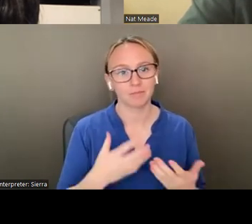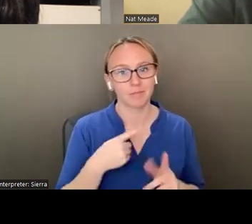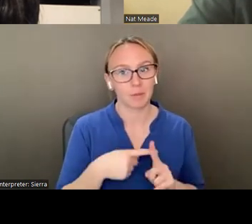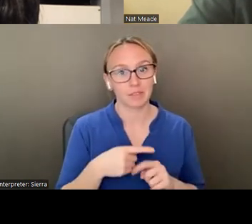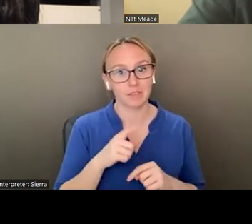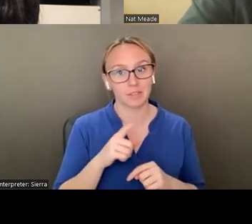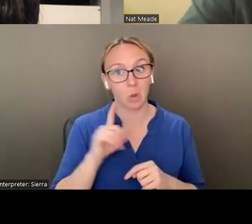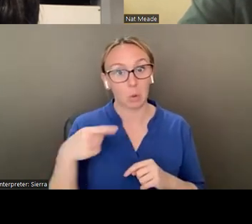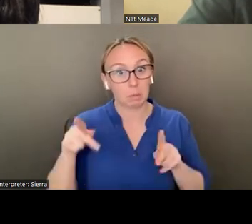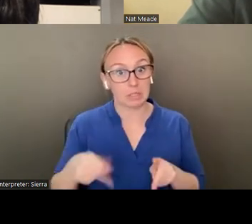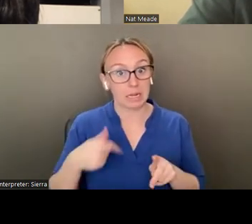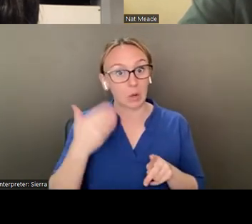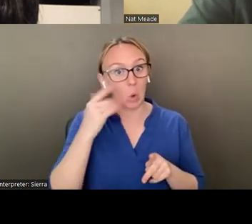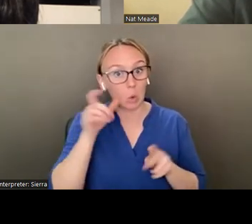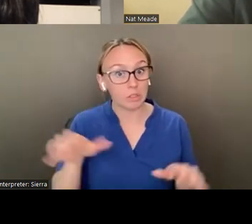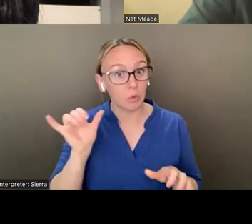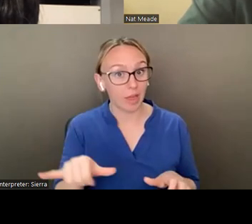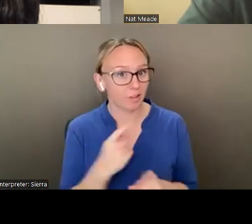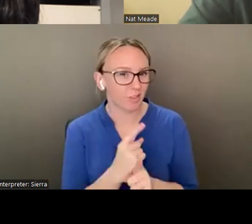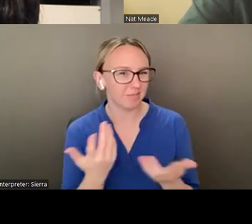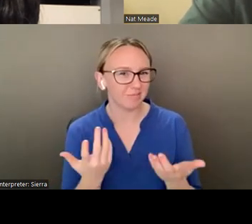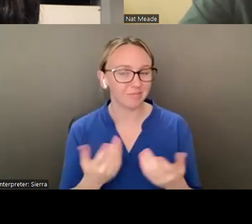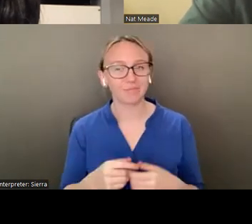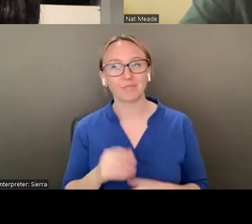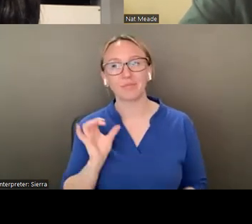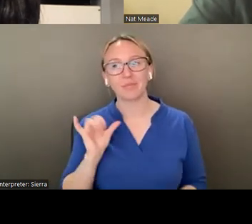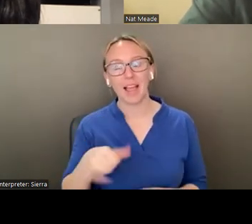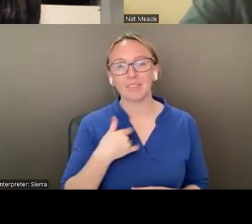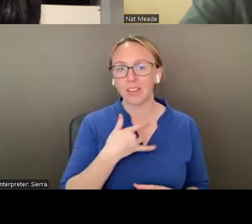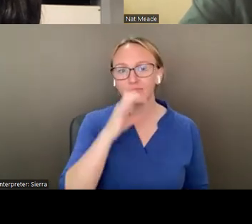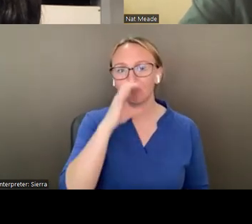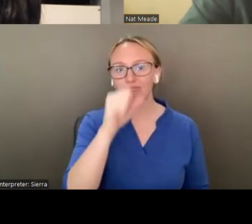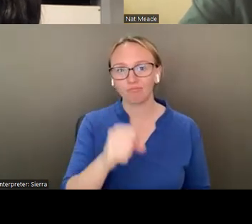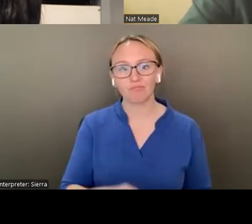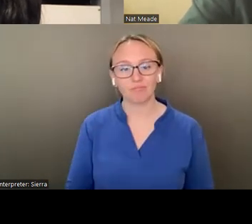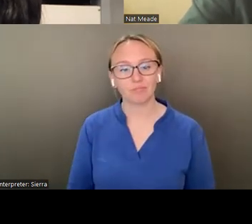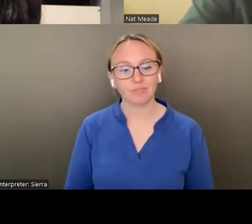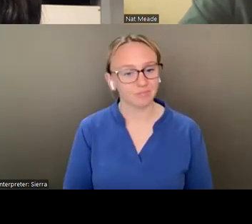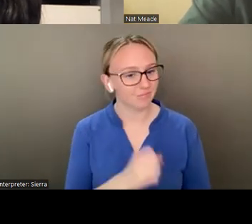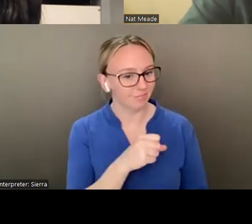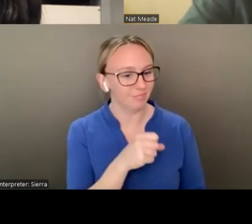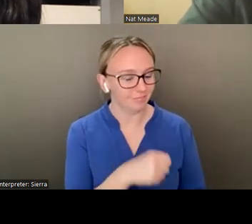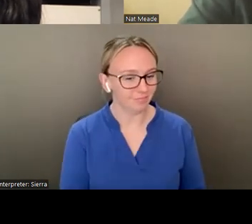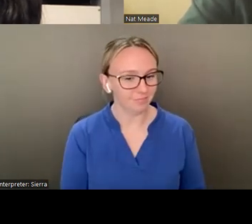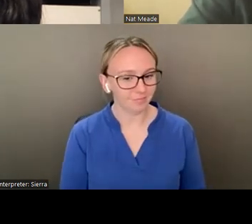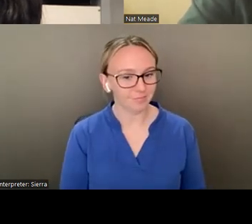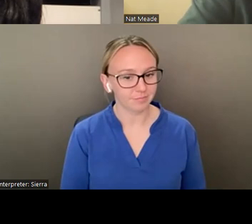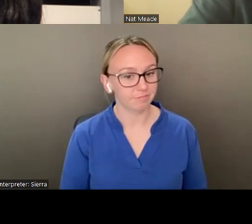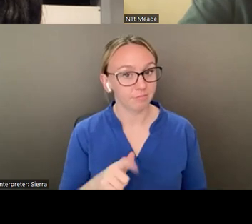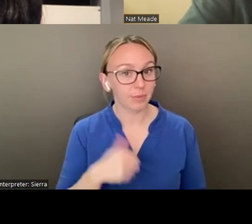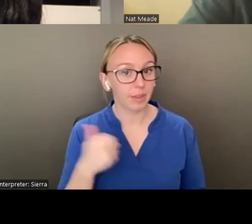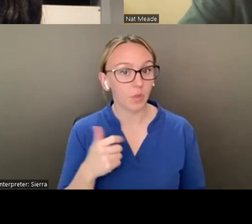that I know of too. Right. Um, so yeah, found that fascinating. Yeah. Uh, any other